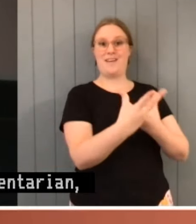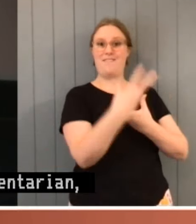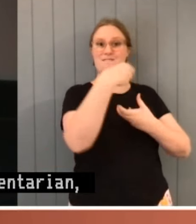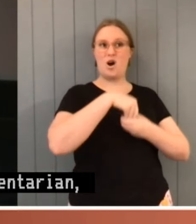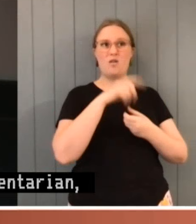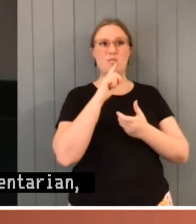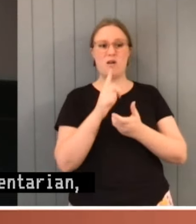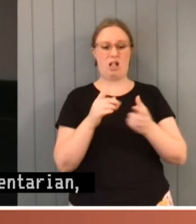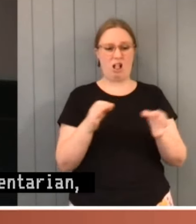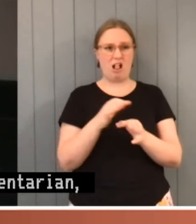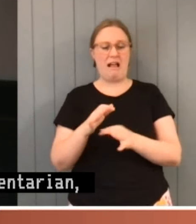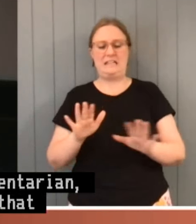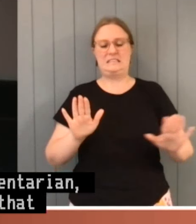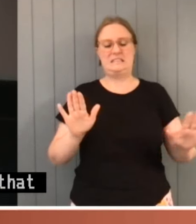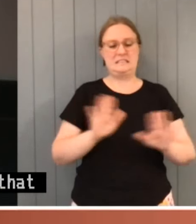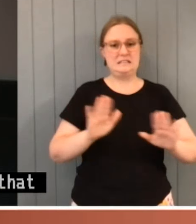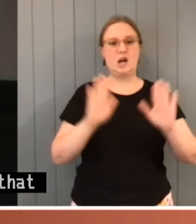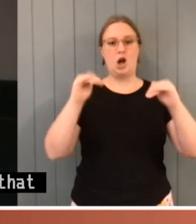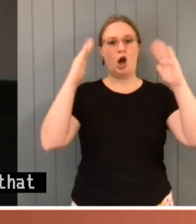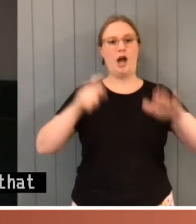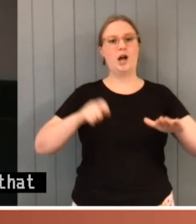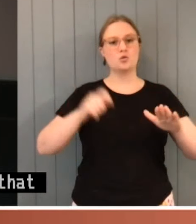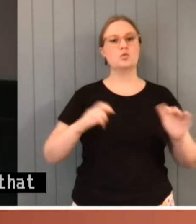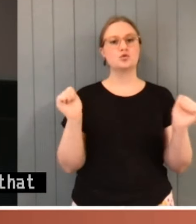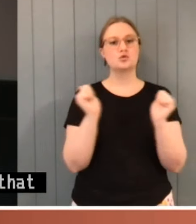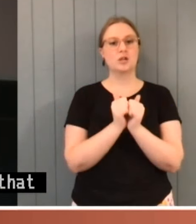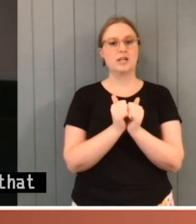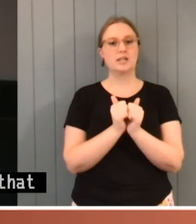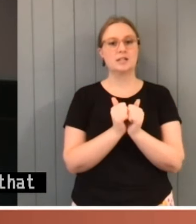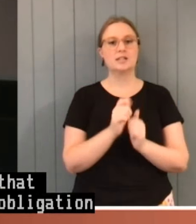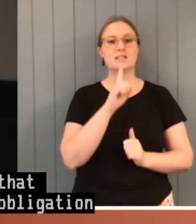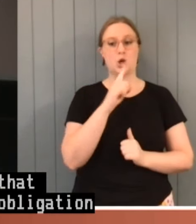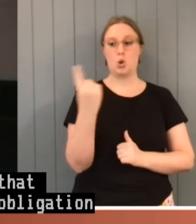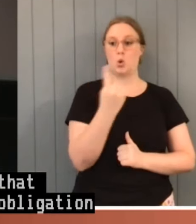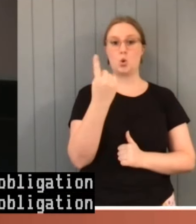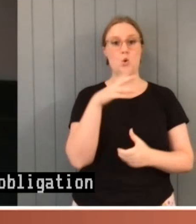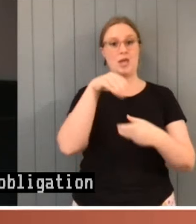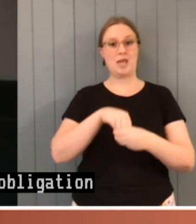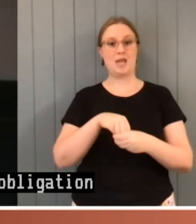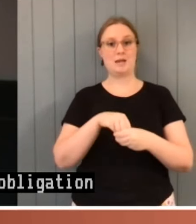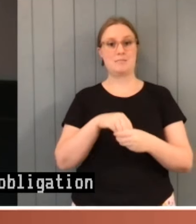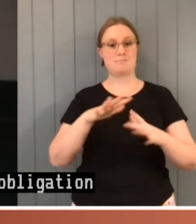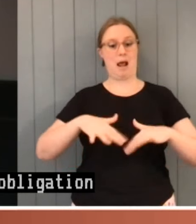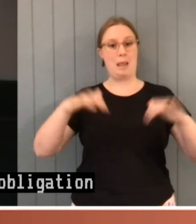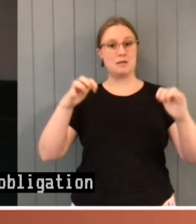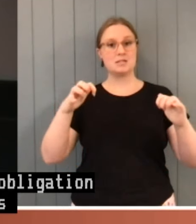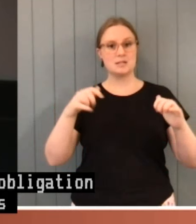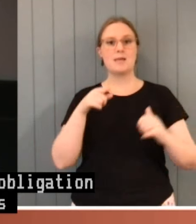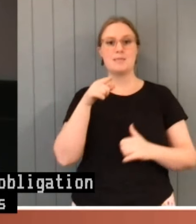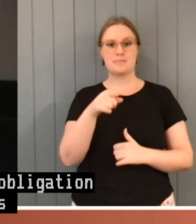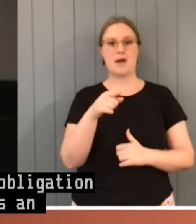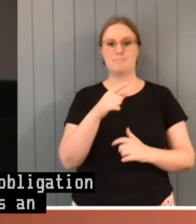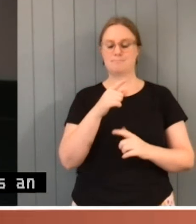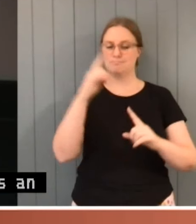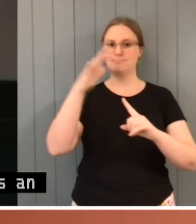emphasizing the obligation of members of Parliament as an aspect of responsible government. Sir Isaac Isaacs, who